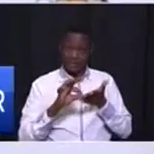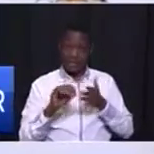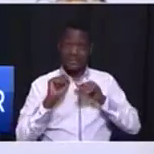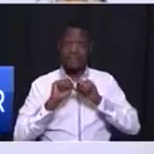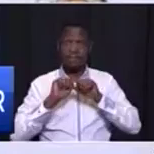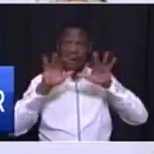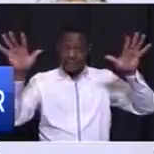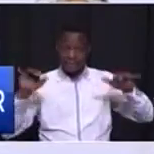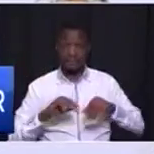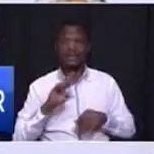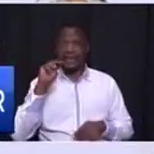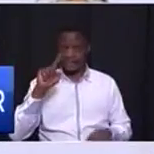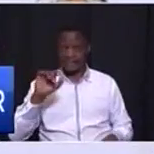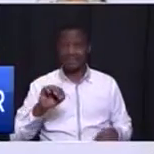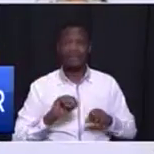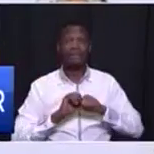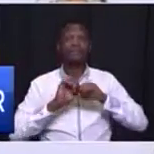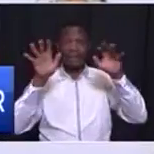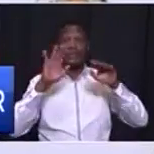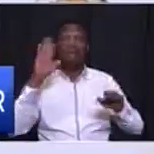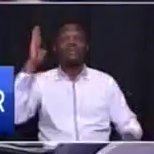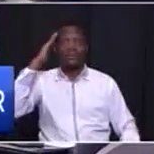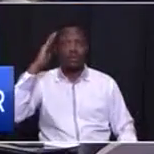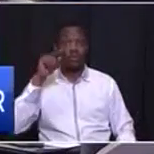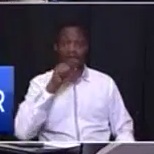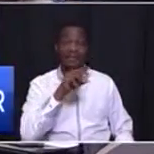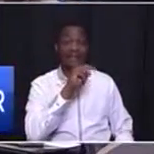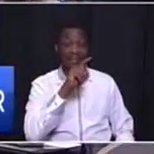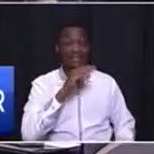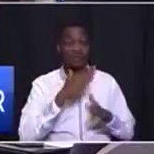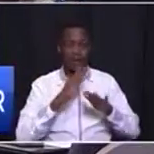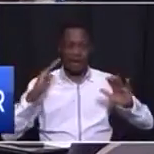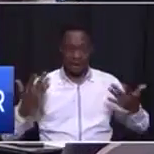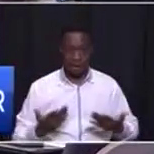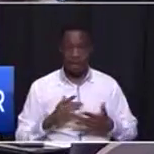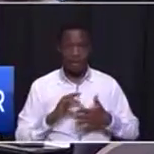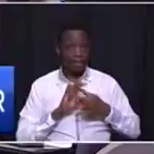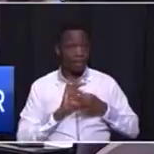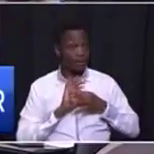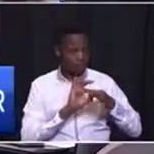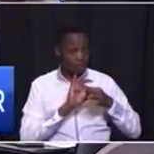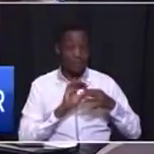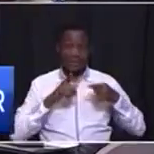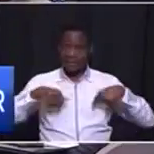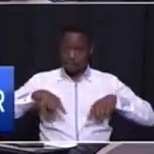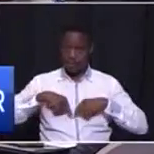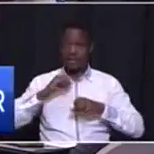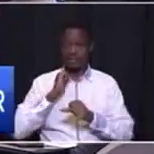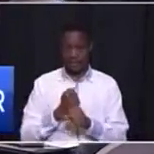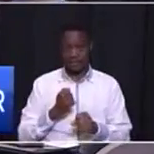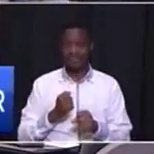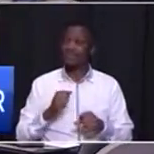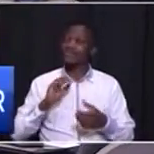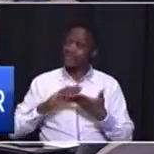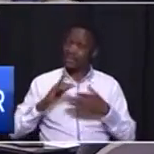yes emissies they must be known about the commitments we have made and